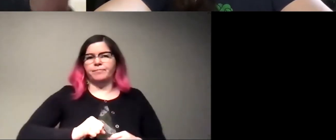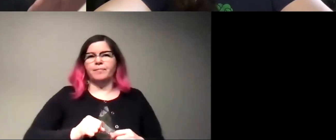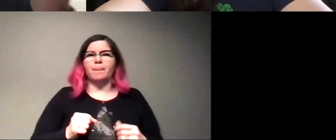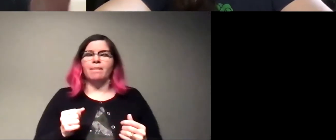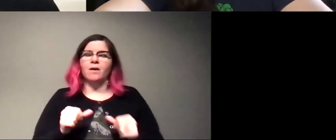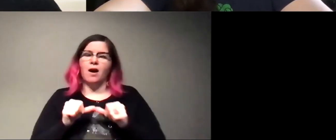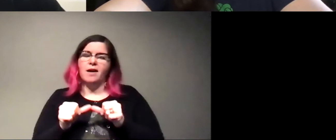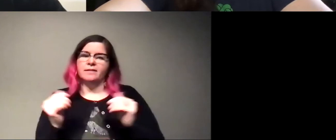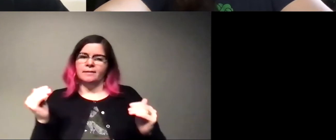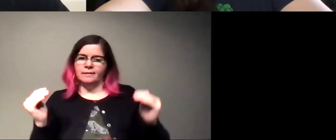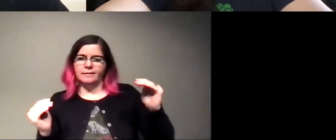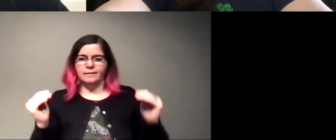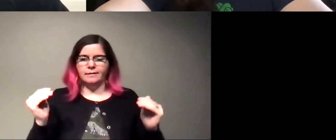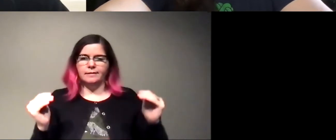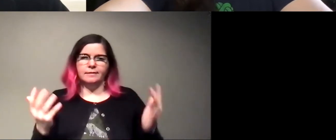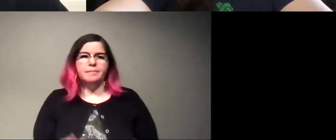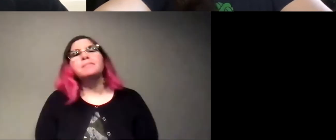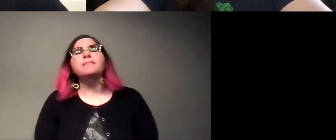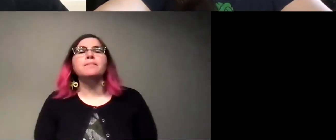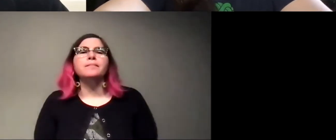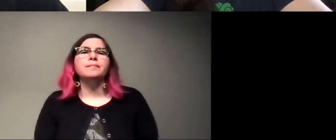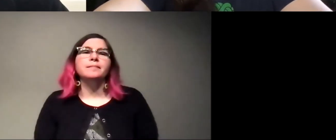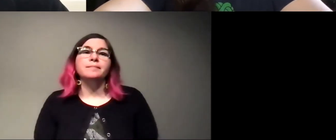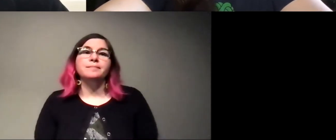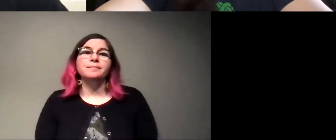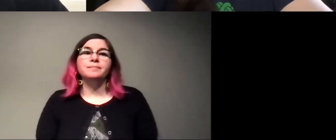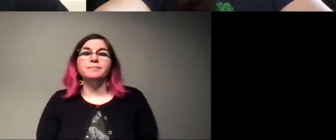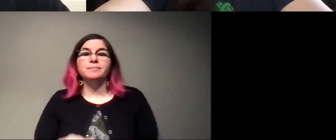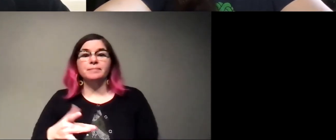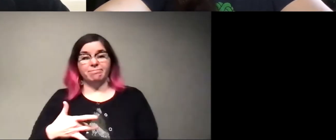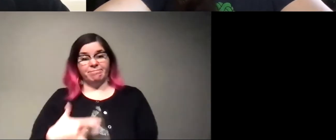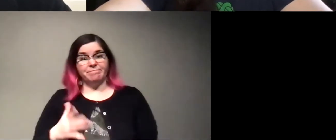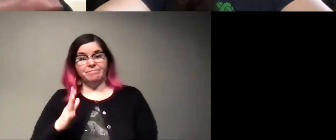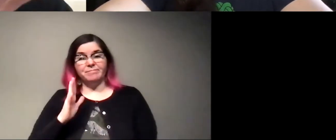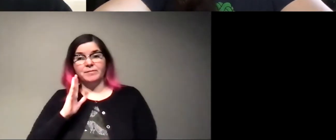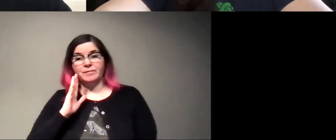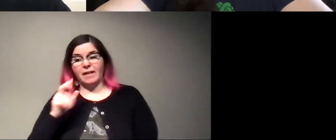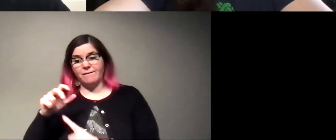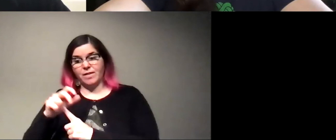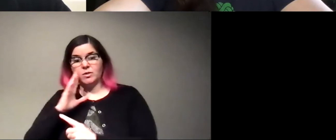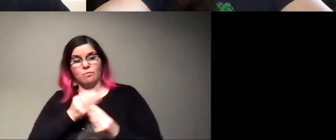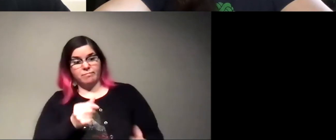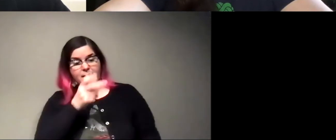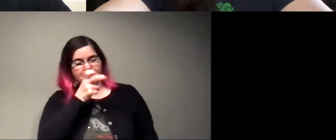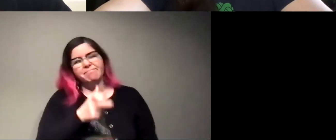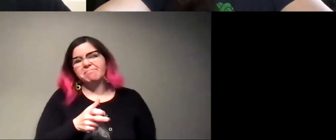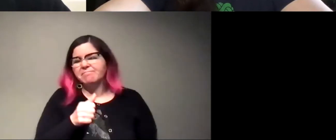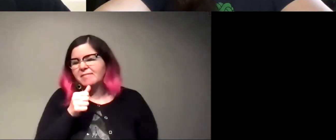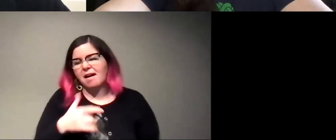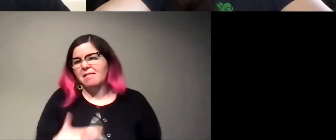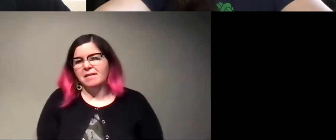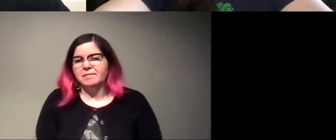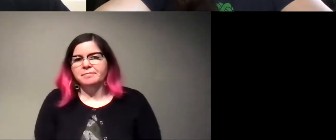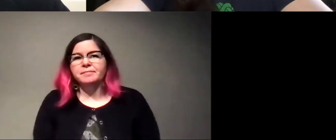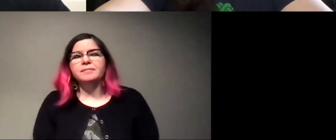constant balancing act. So it's unlikely that these Ophiocordyceps will eliminate all ants, but you could have situations